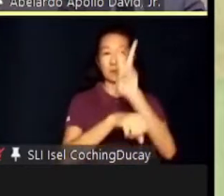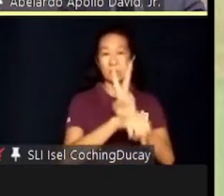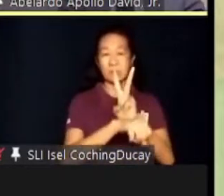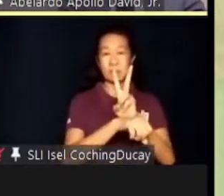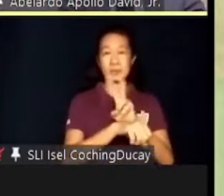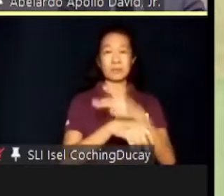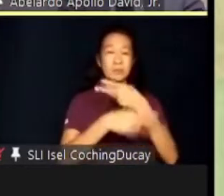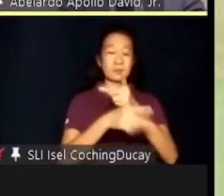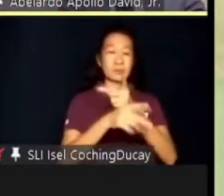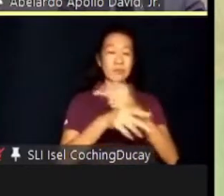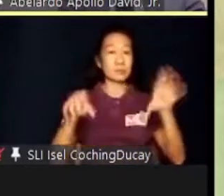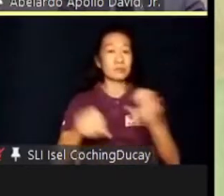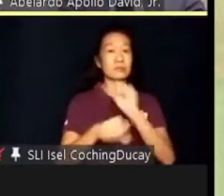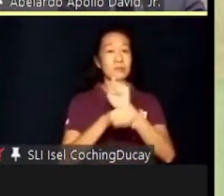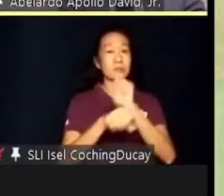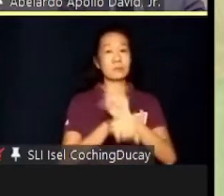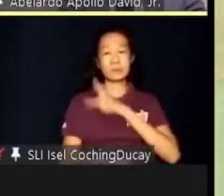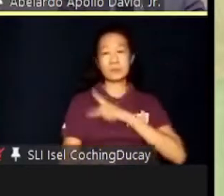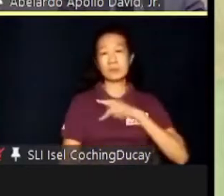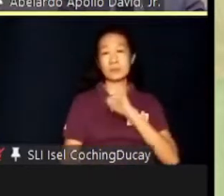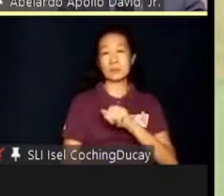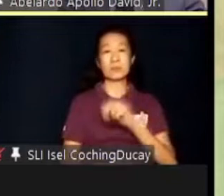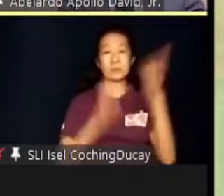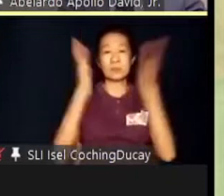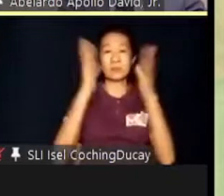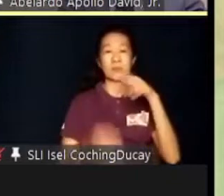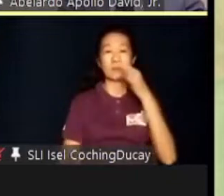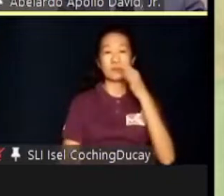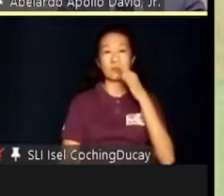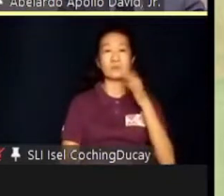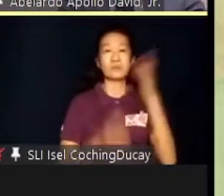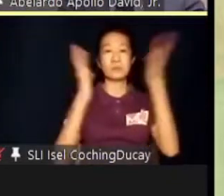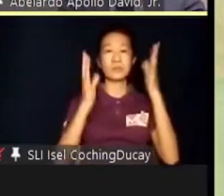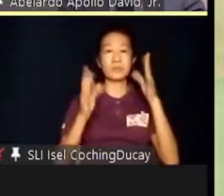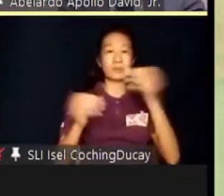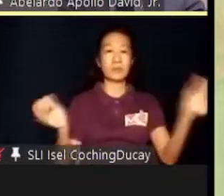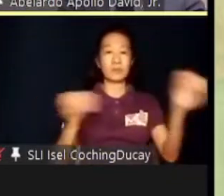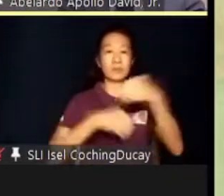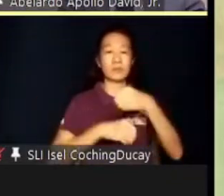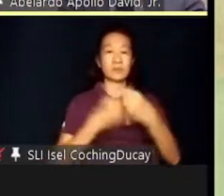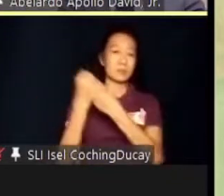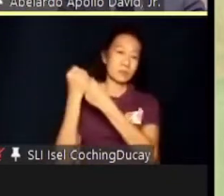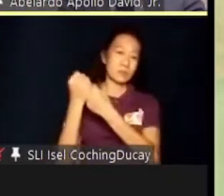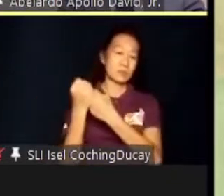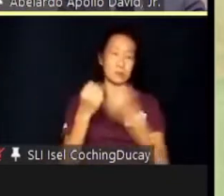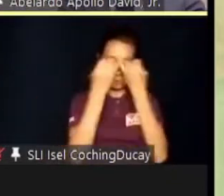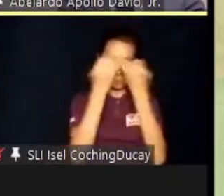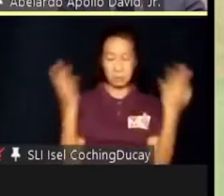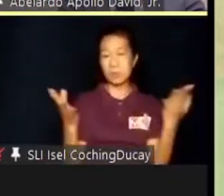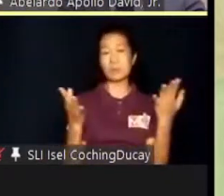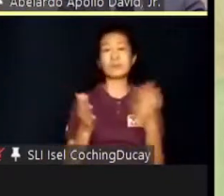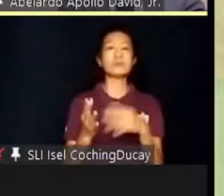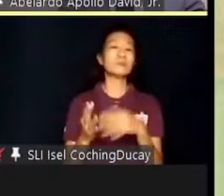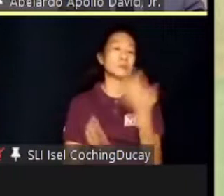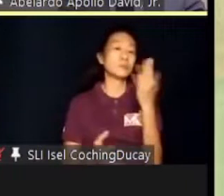production work, personal service, food service, and office support. This data appears to mirror our